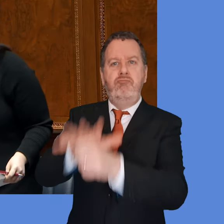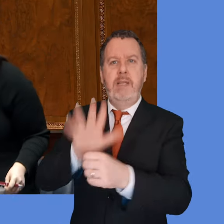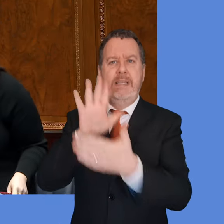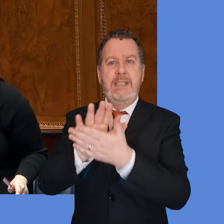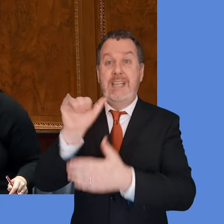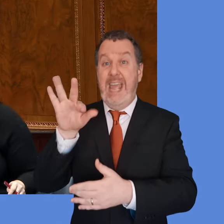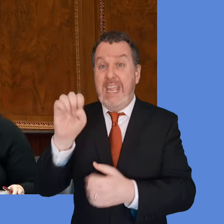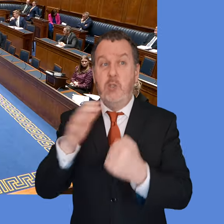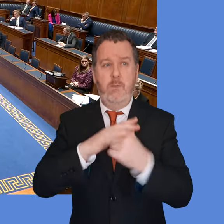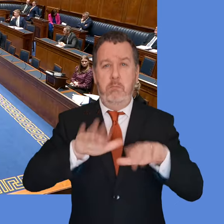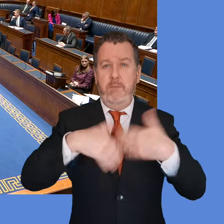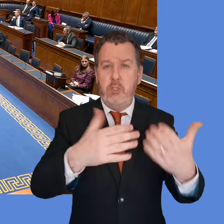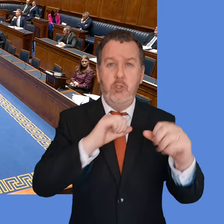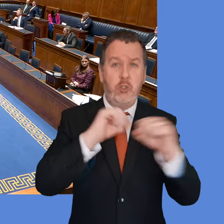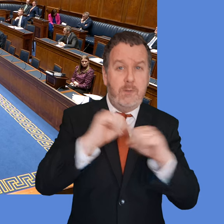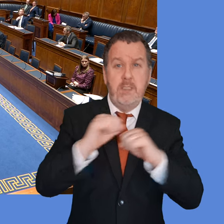and facilities? Mr Minister.